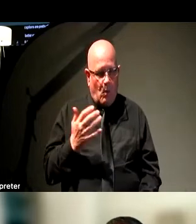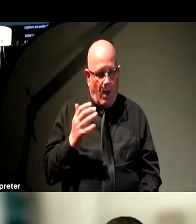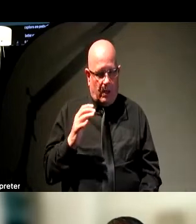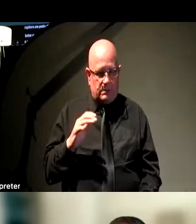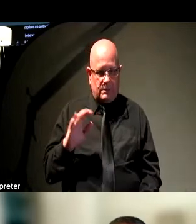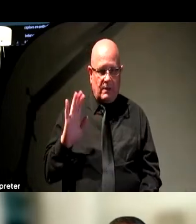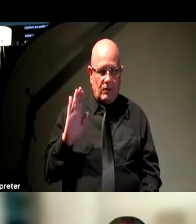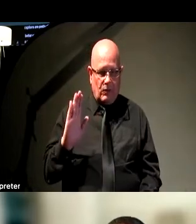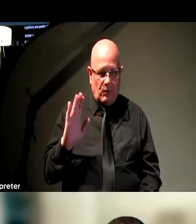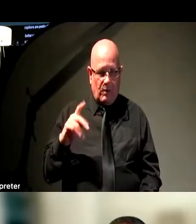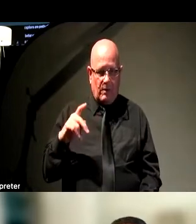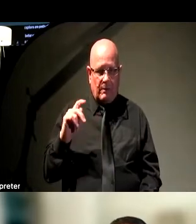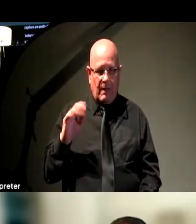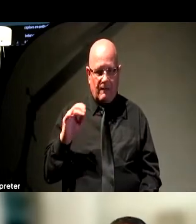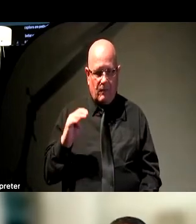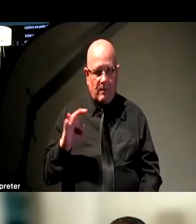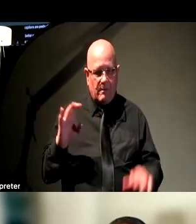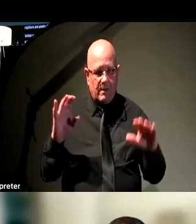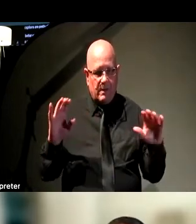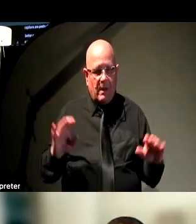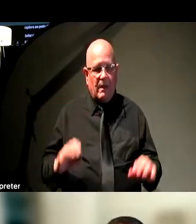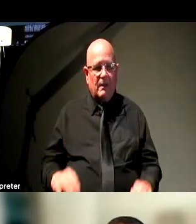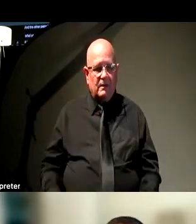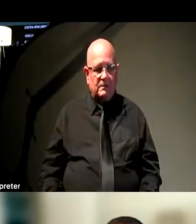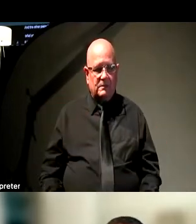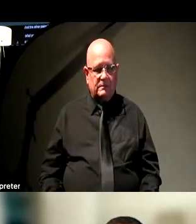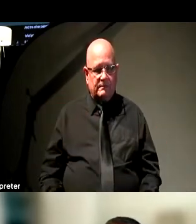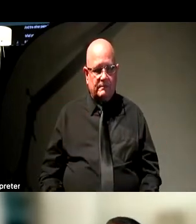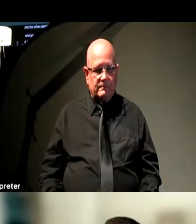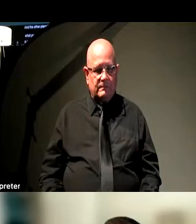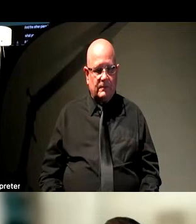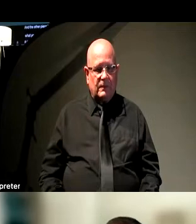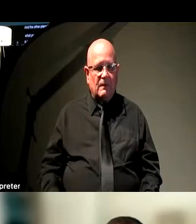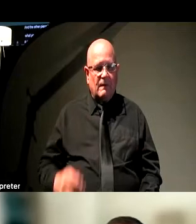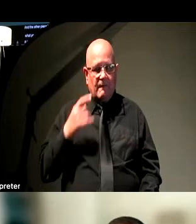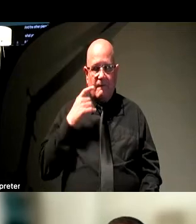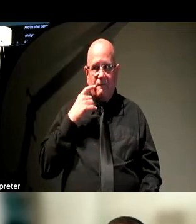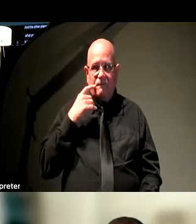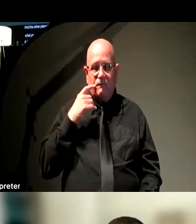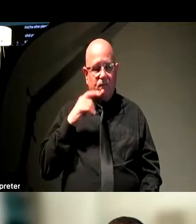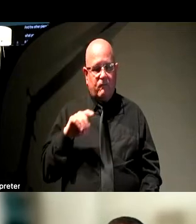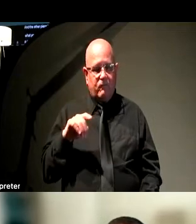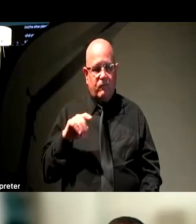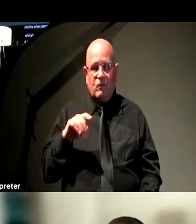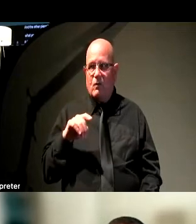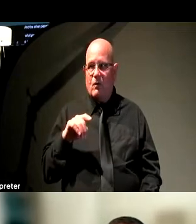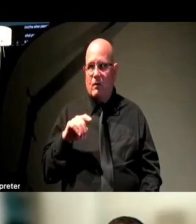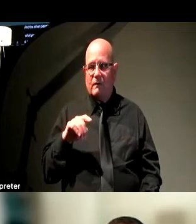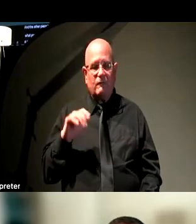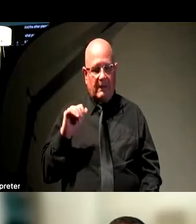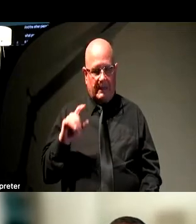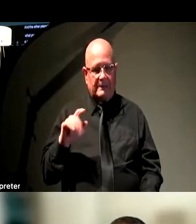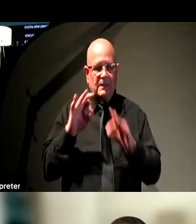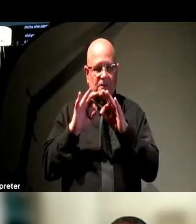in terms of supporting ASL interpretation. Zoom has refined a few things to make it so that ASL is